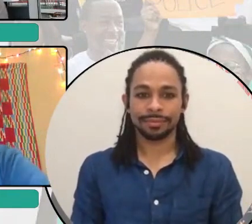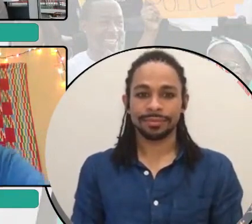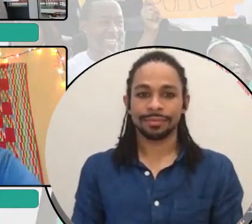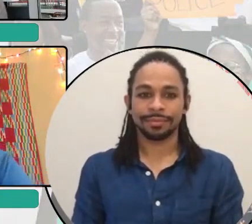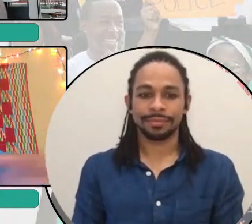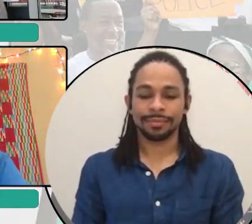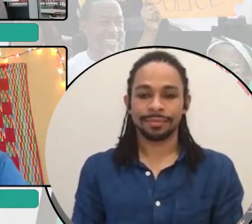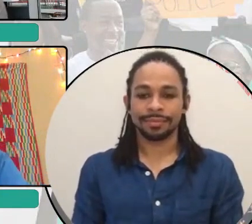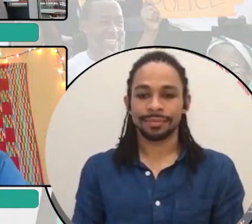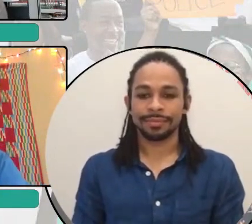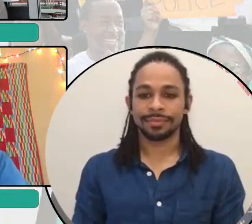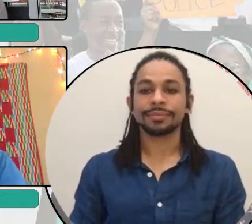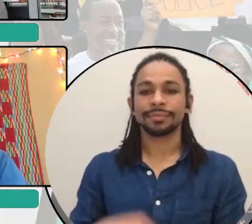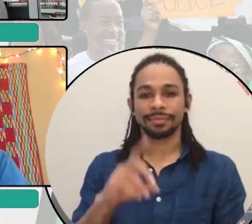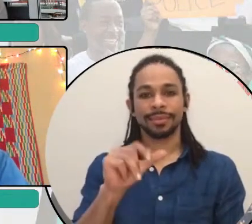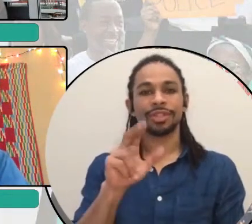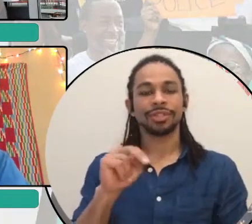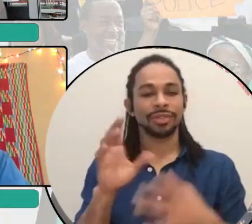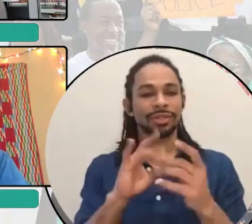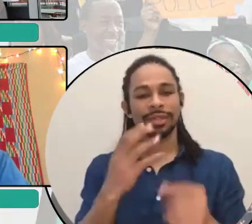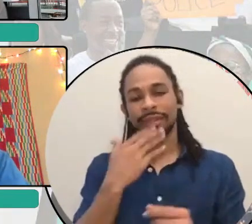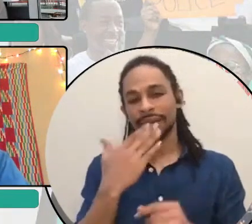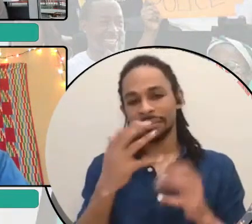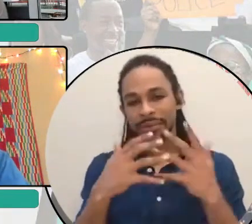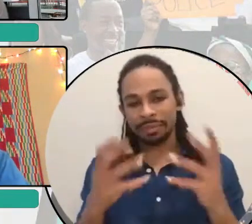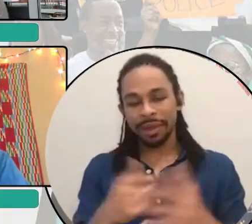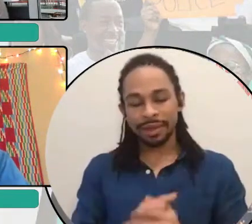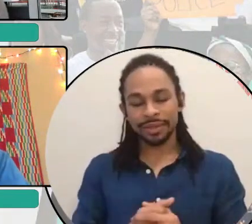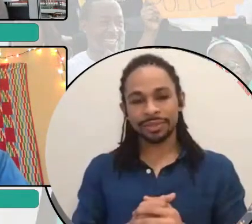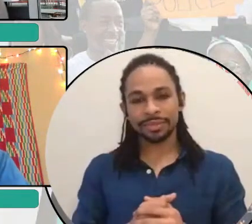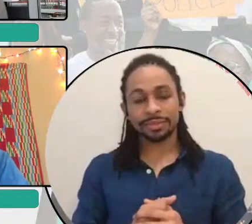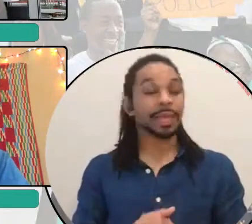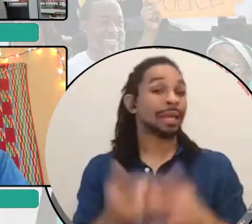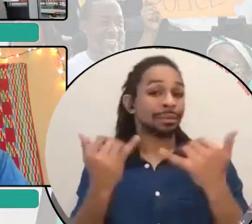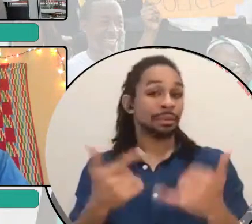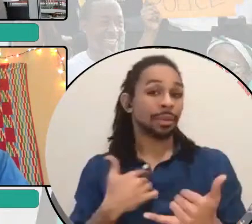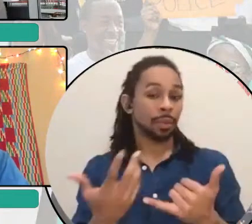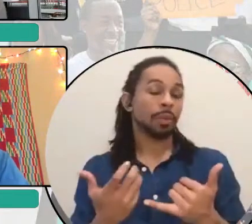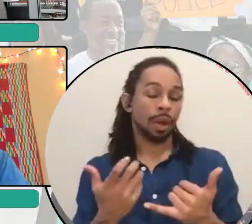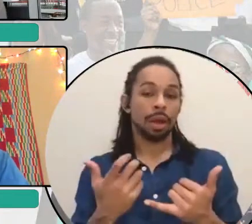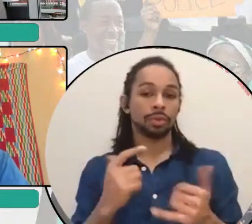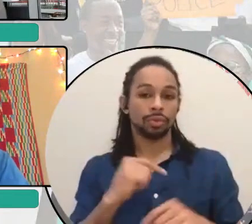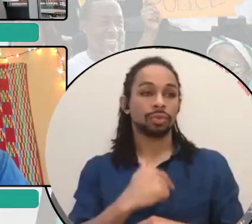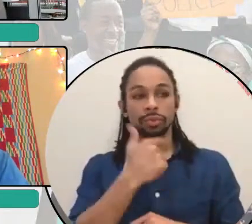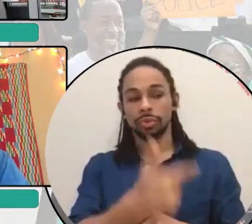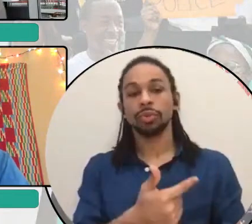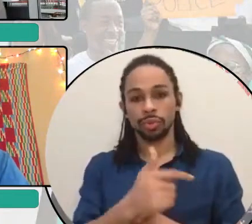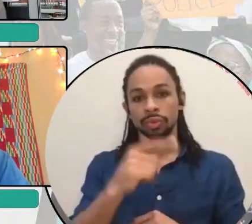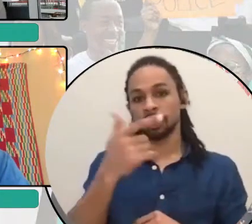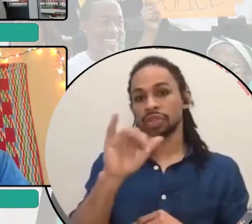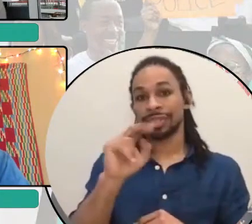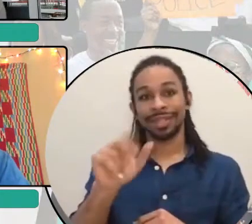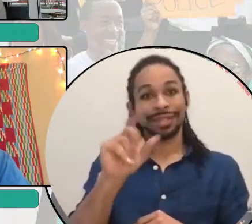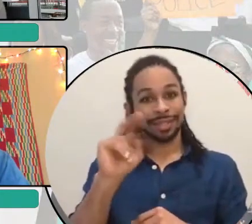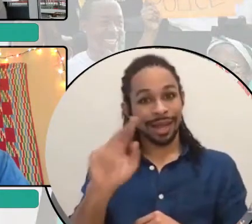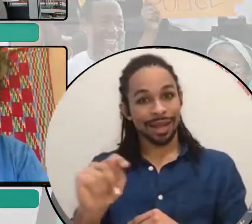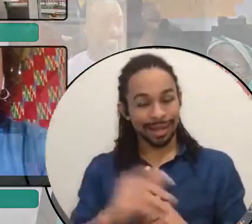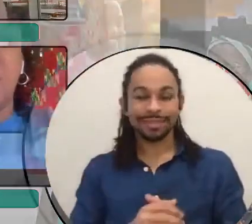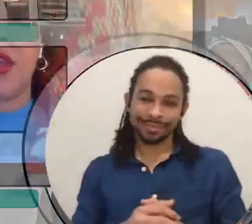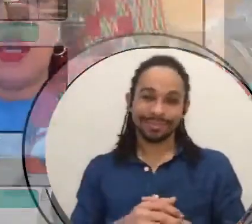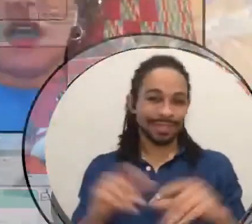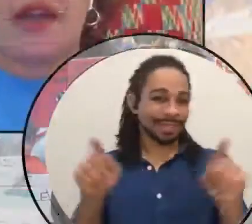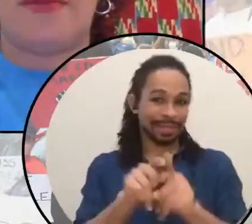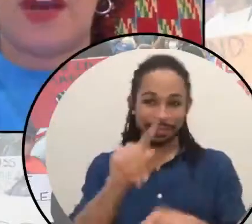Thank you very much. And now I would like to go to, um, Gina Dent, the same